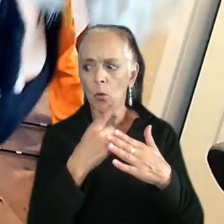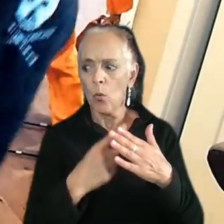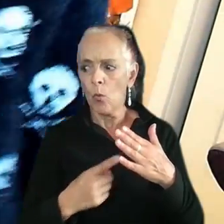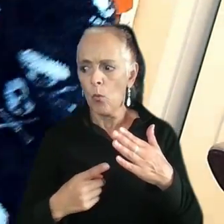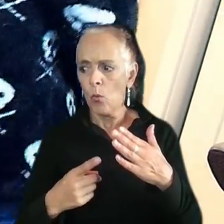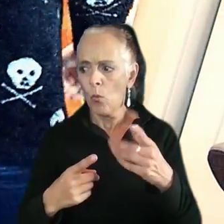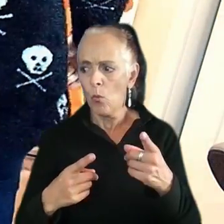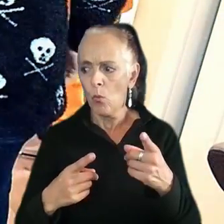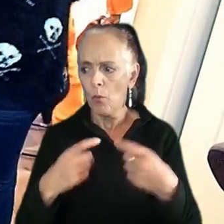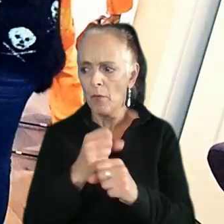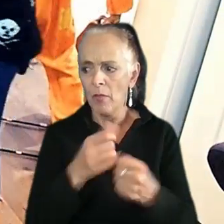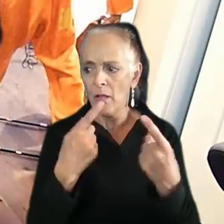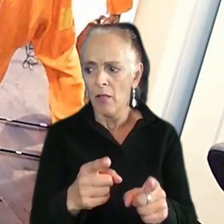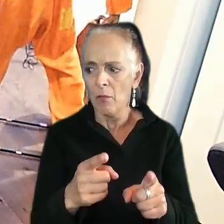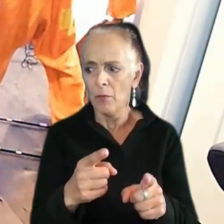on.